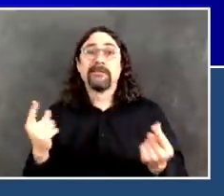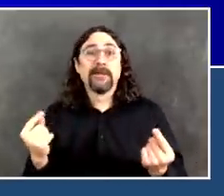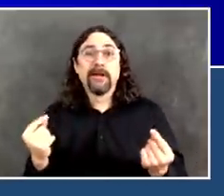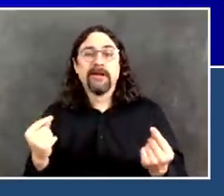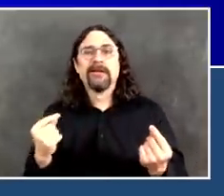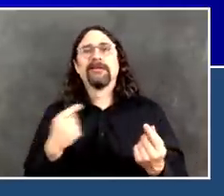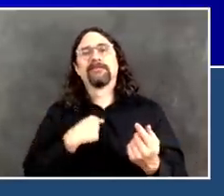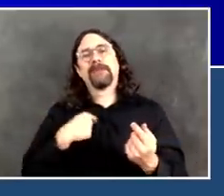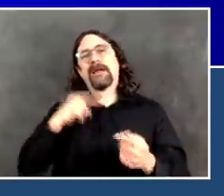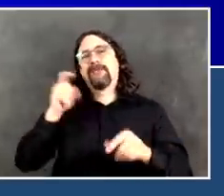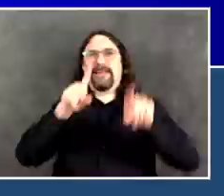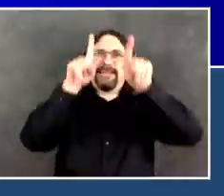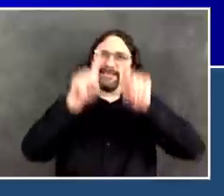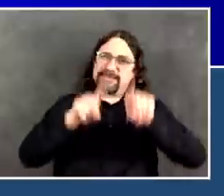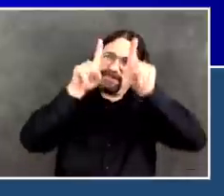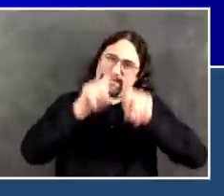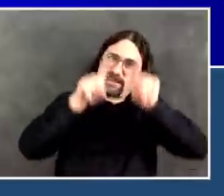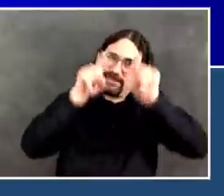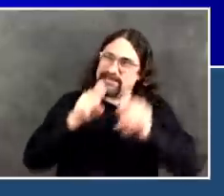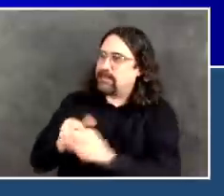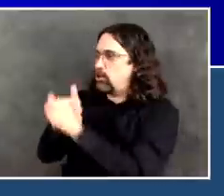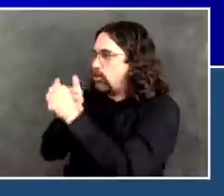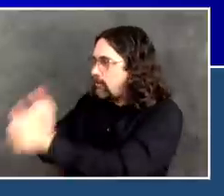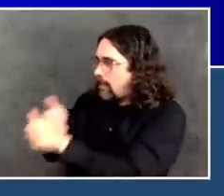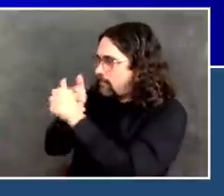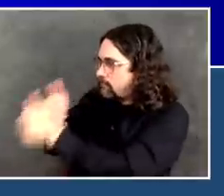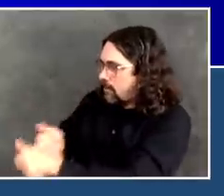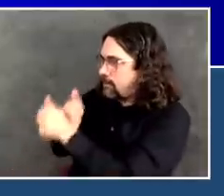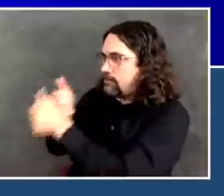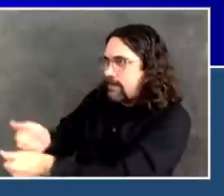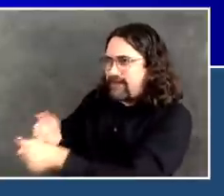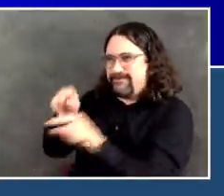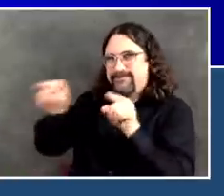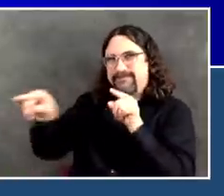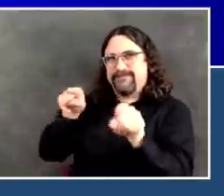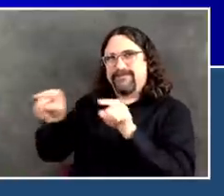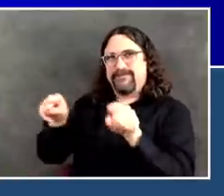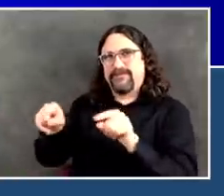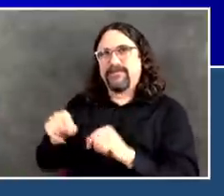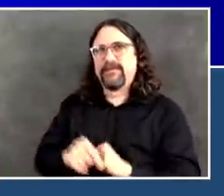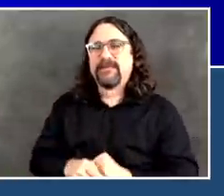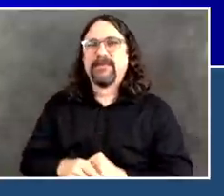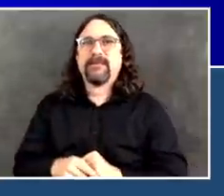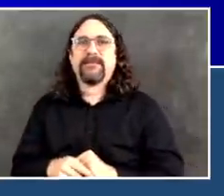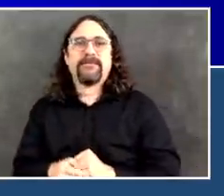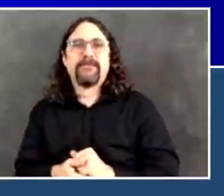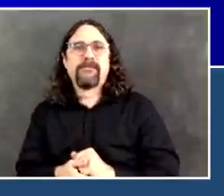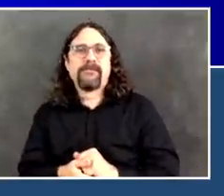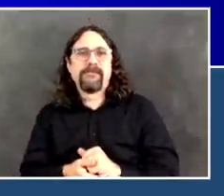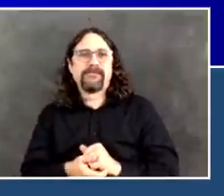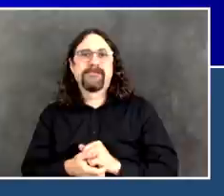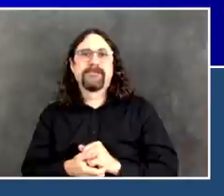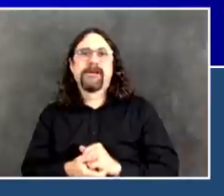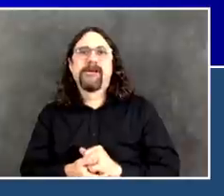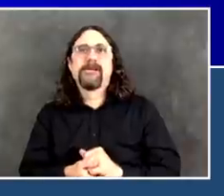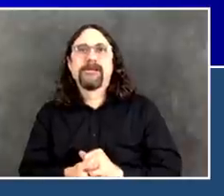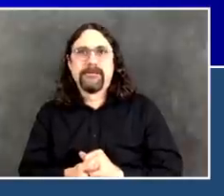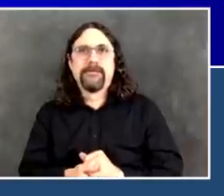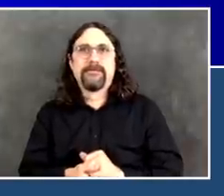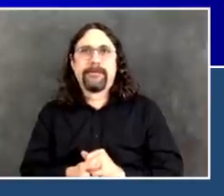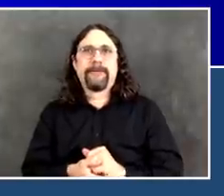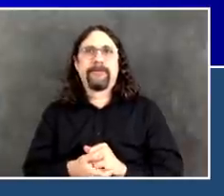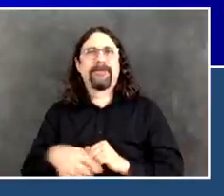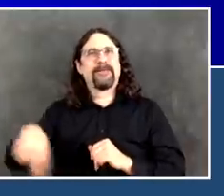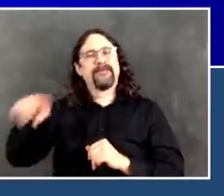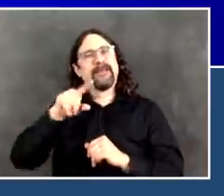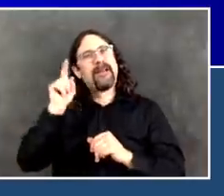That handoff must happen and we have to have a large scale testing effort to do it. Much more than what we